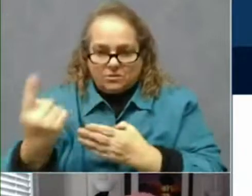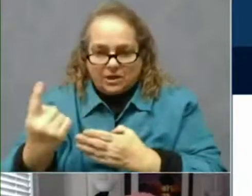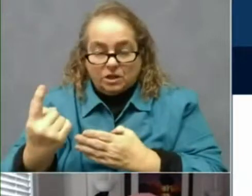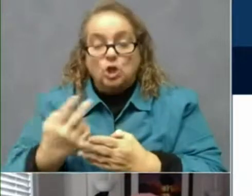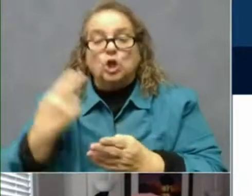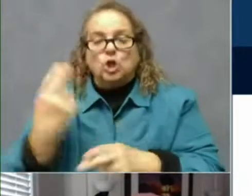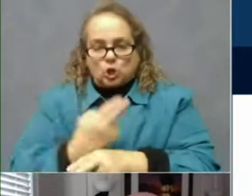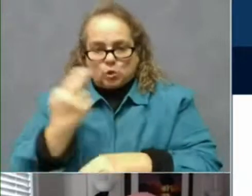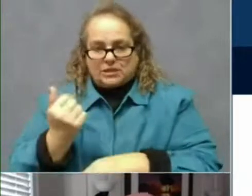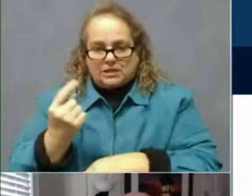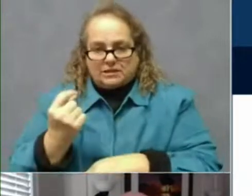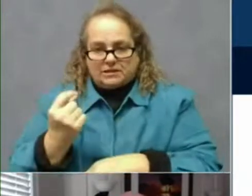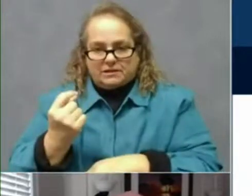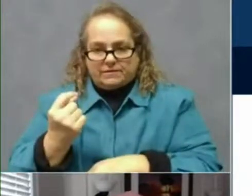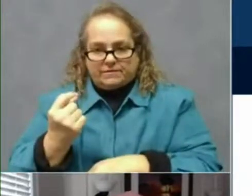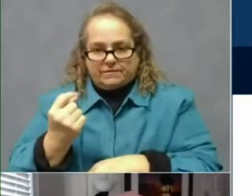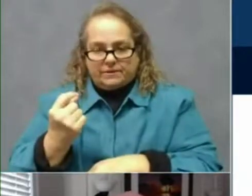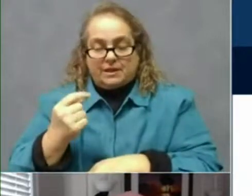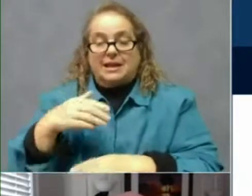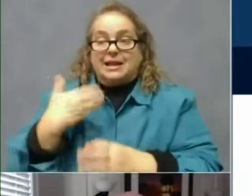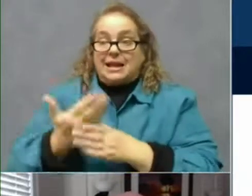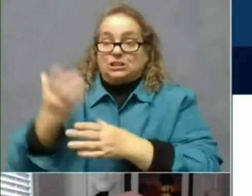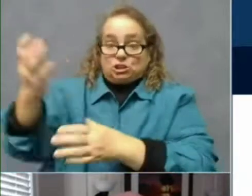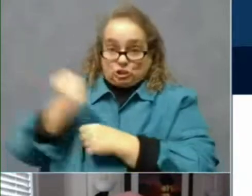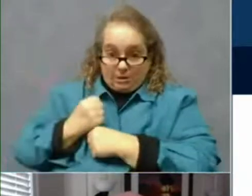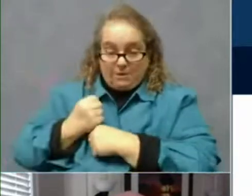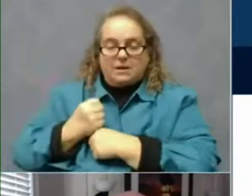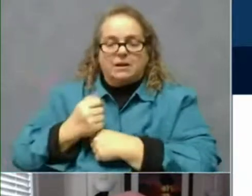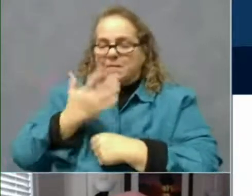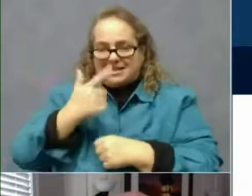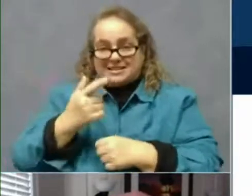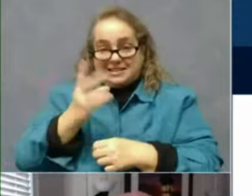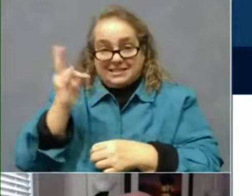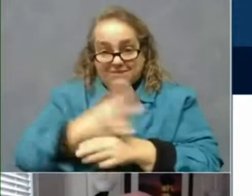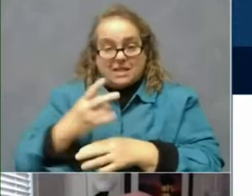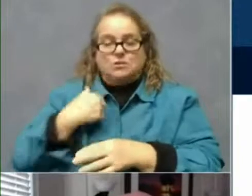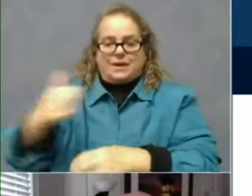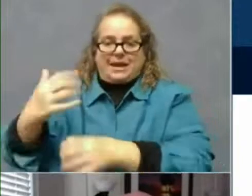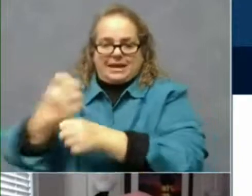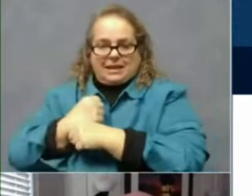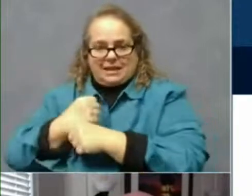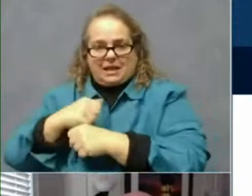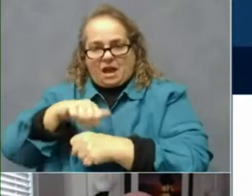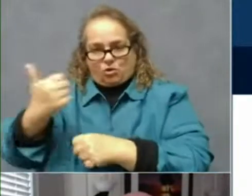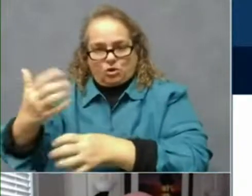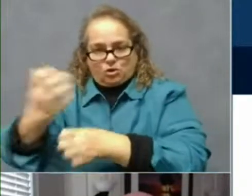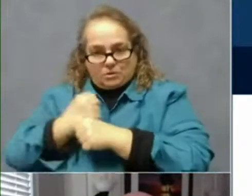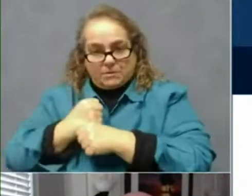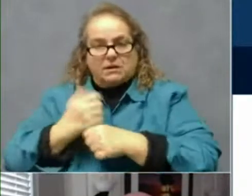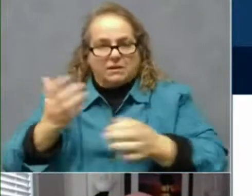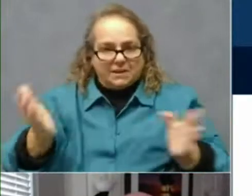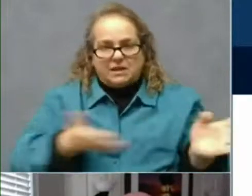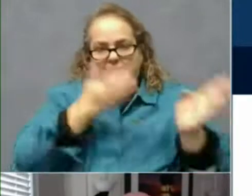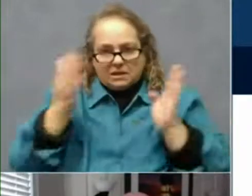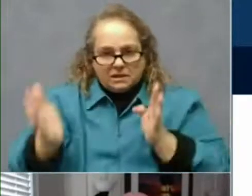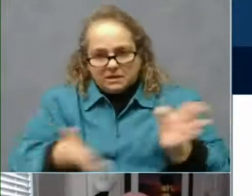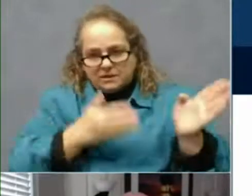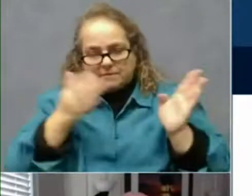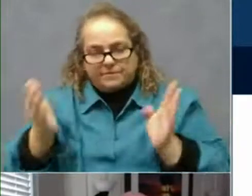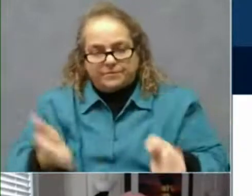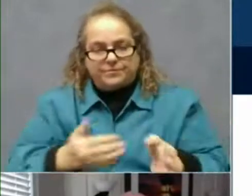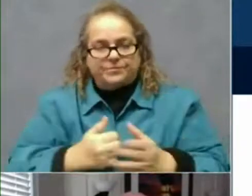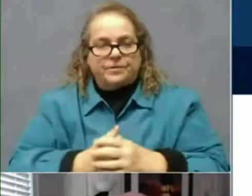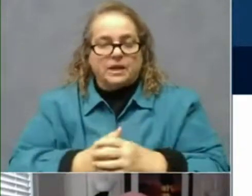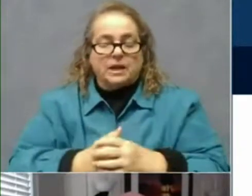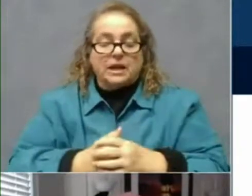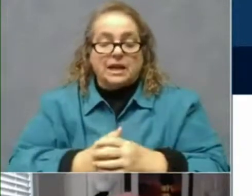And then when you get the next shipment, start over again with that process. If we get only the conservative estimates for the